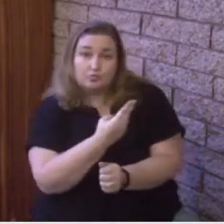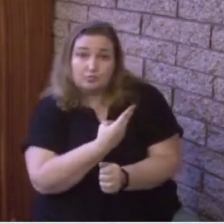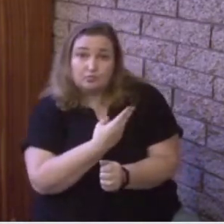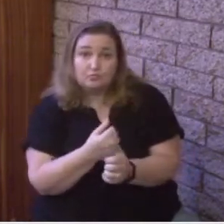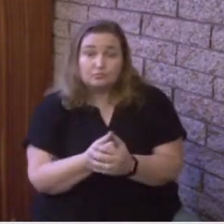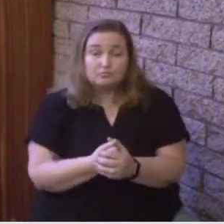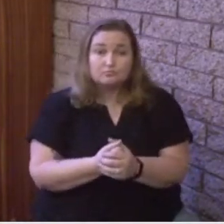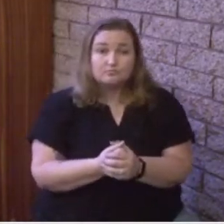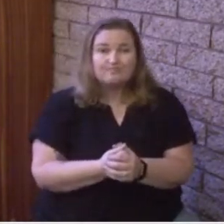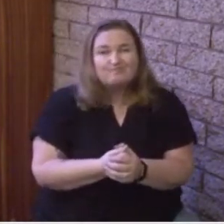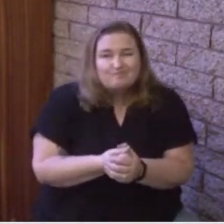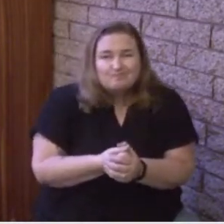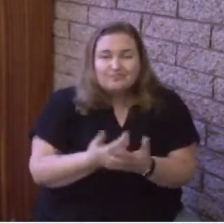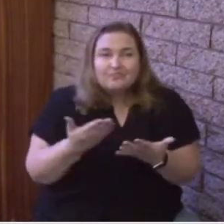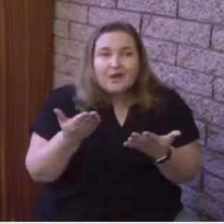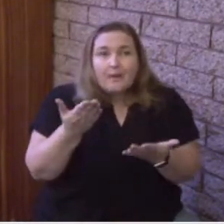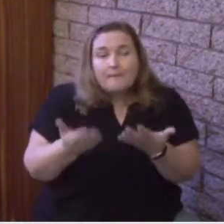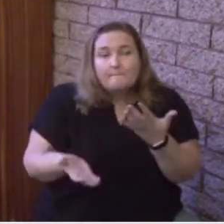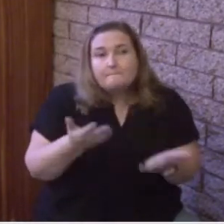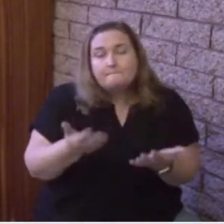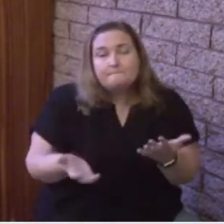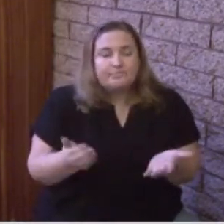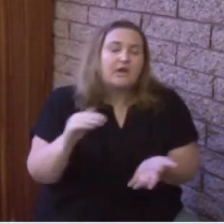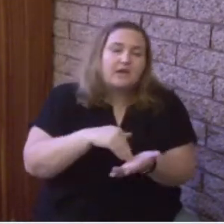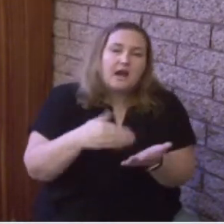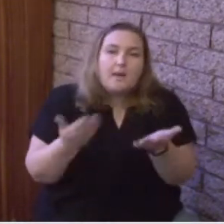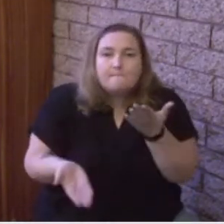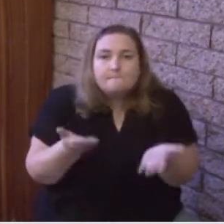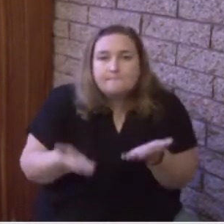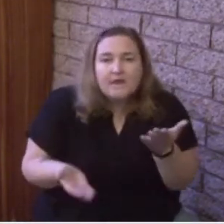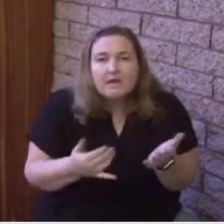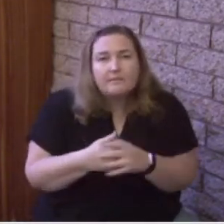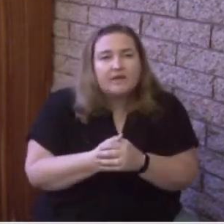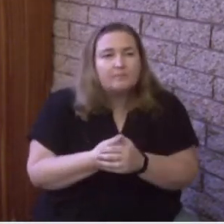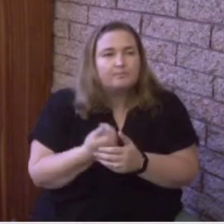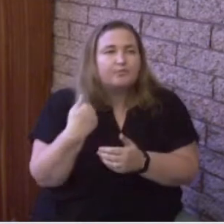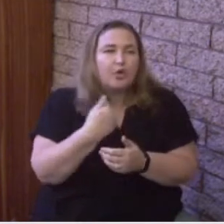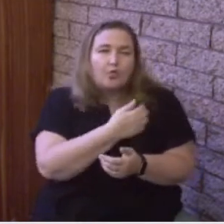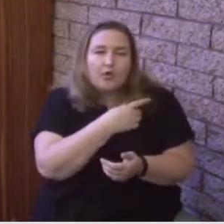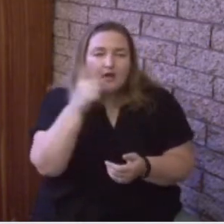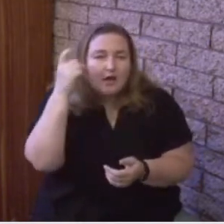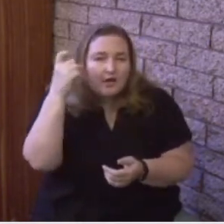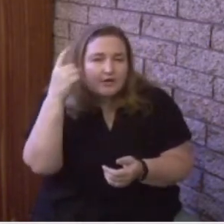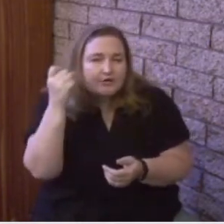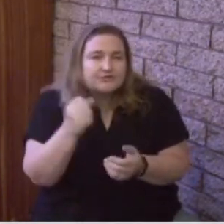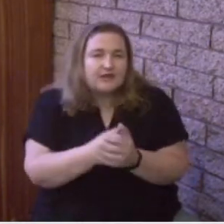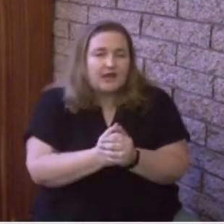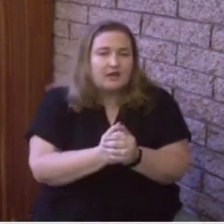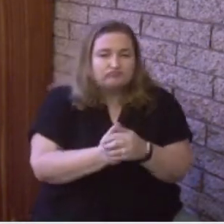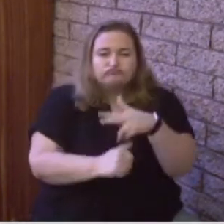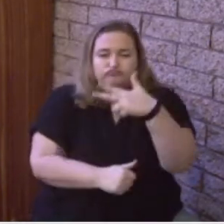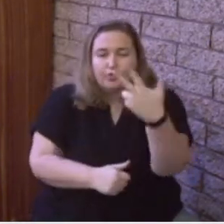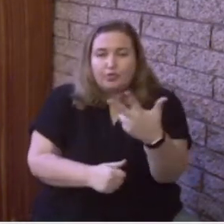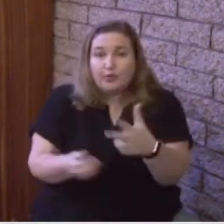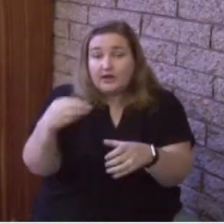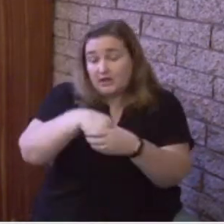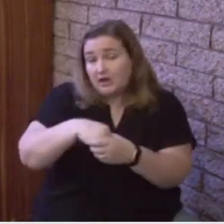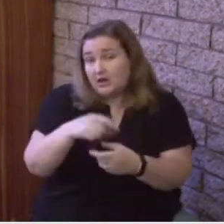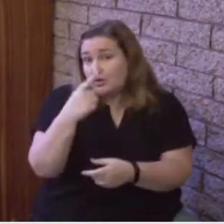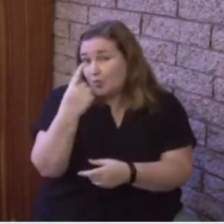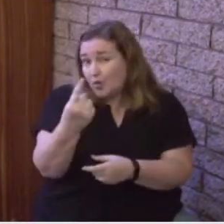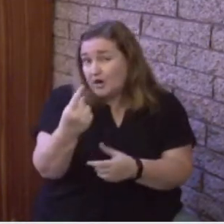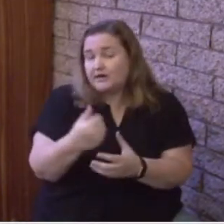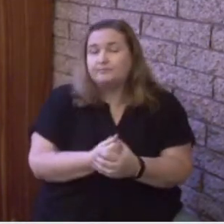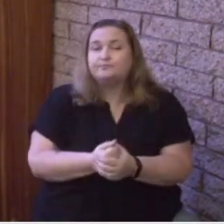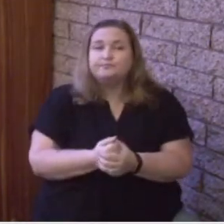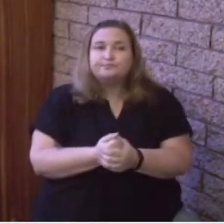again, maybe that's that understanding. I hope we have a better understanding of the Trinity. The other thing I think that my concern is, is that